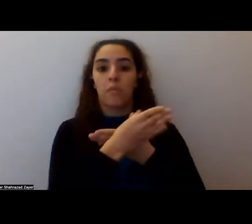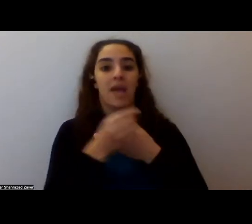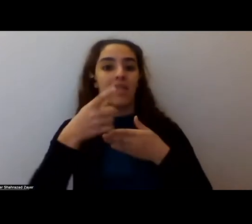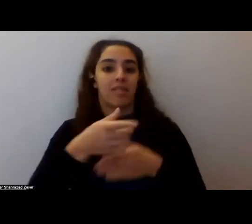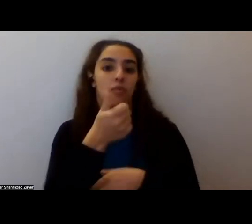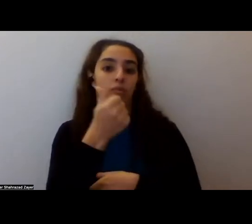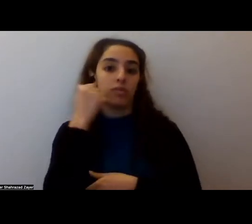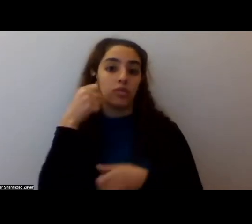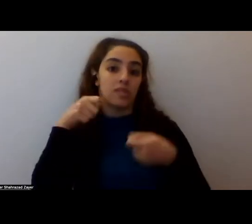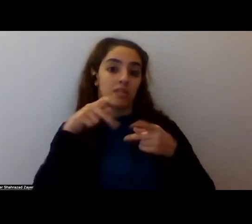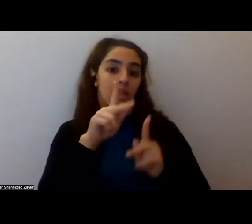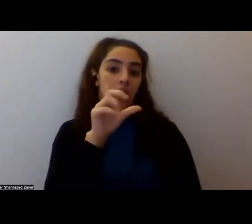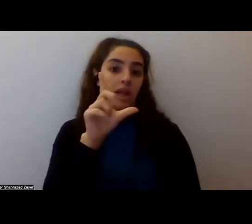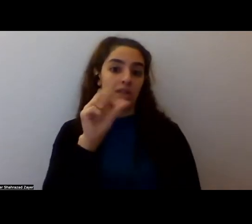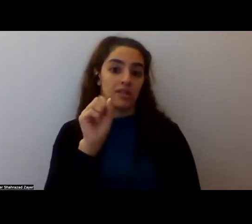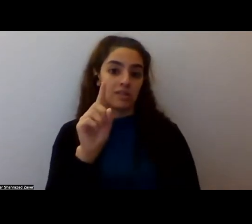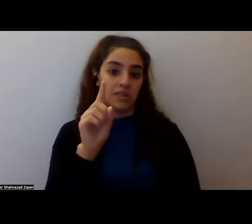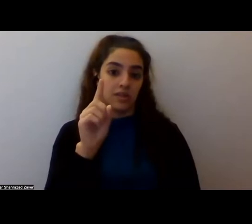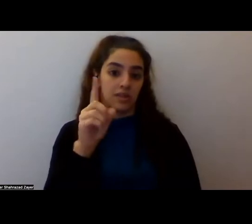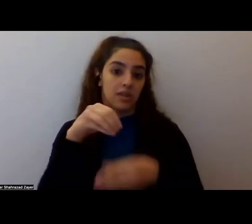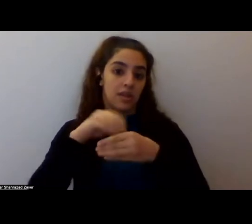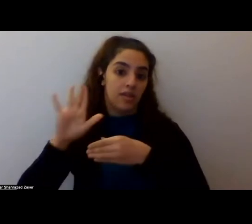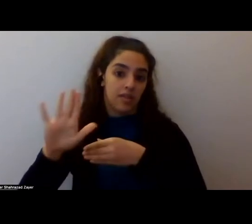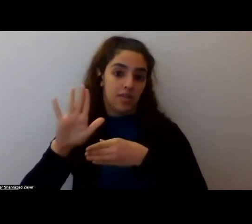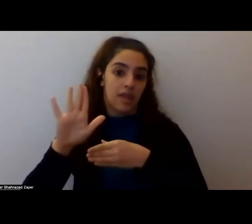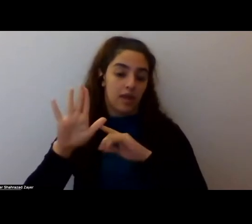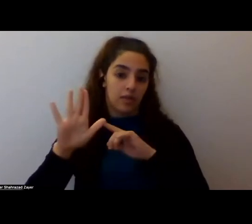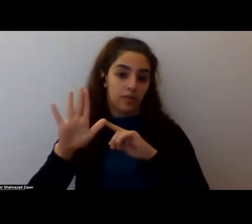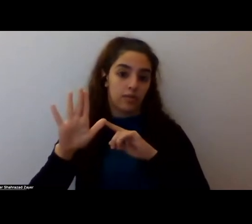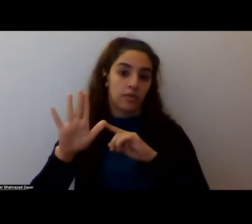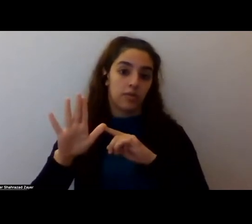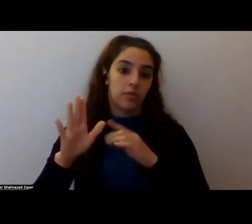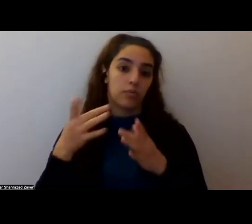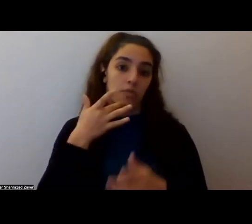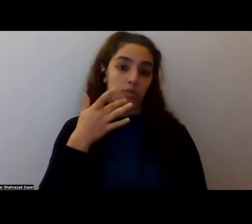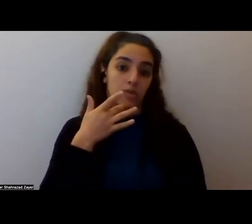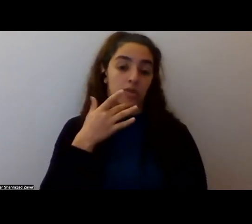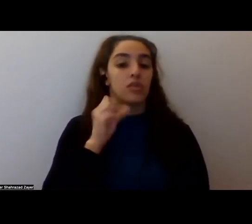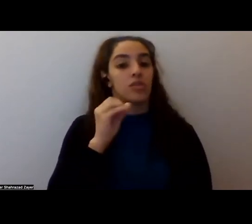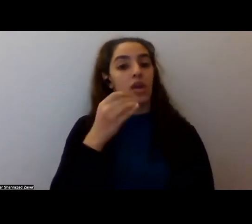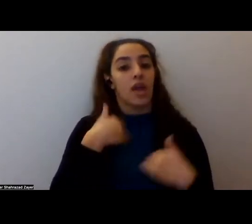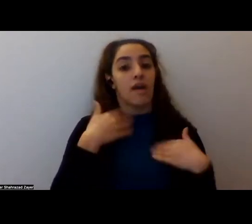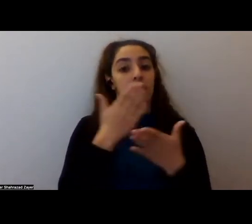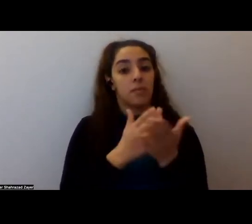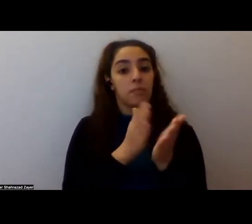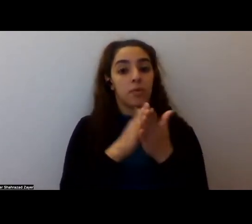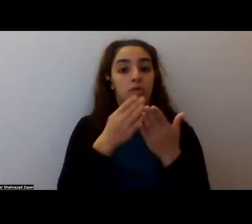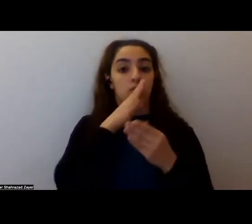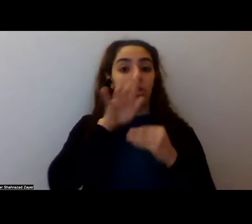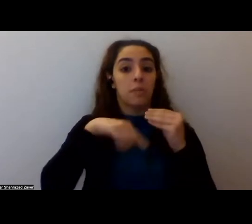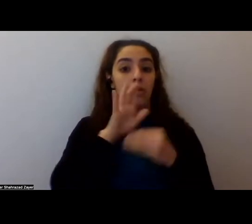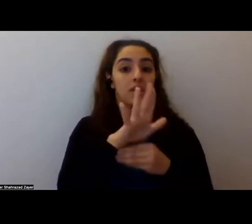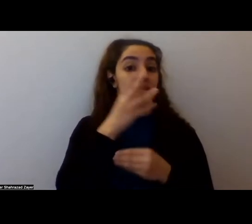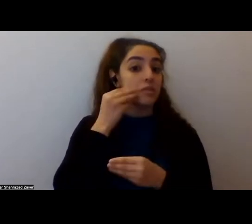and some research done in terms of talking about Bill Wilson's experiences with LSD and how he thought that could be used